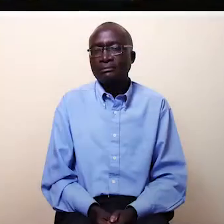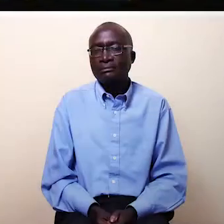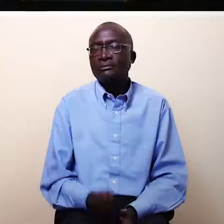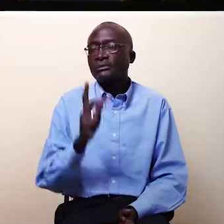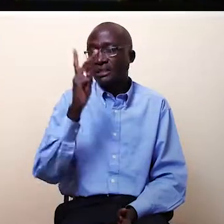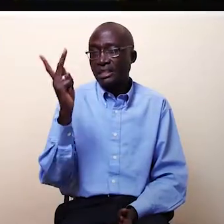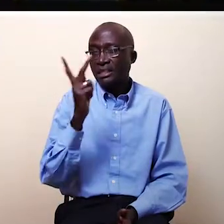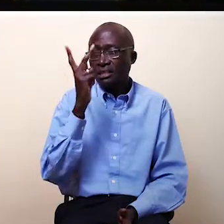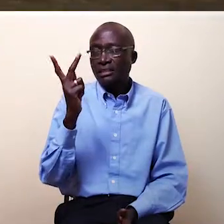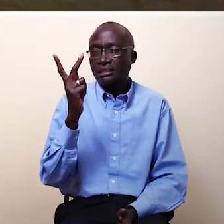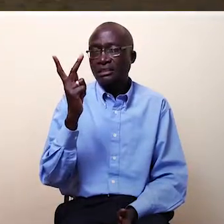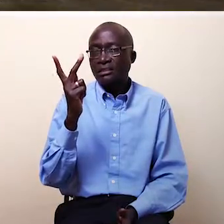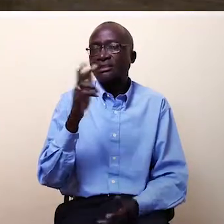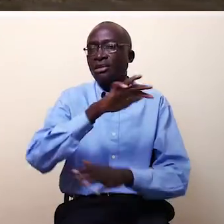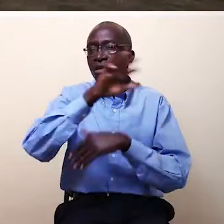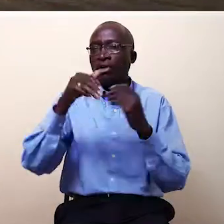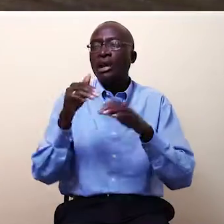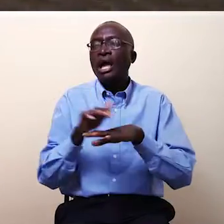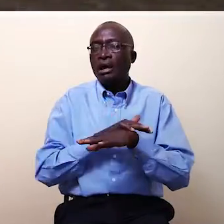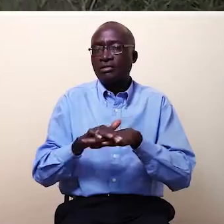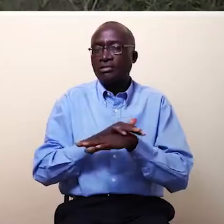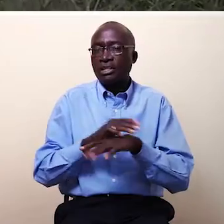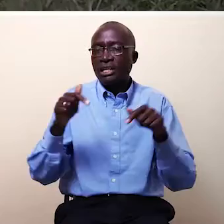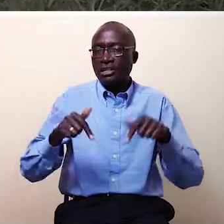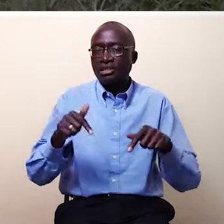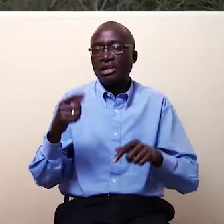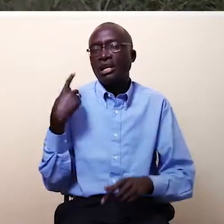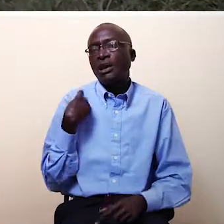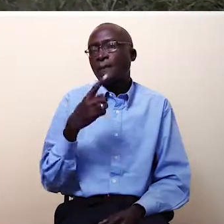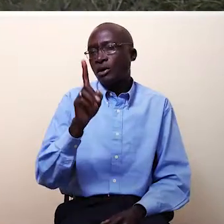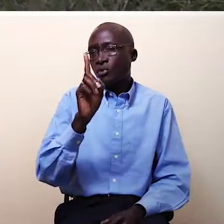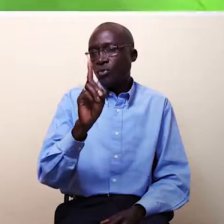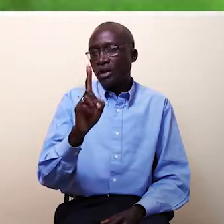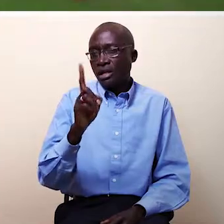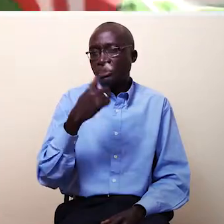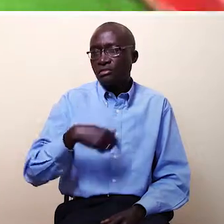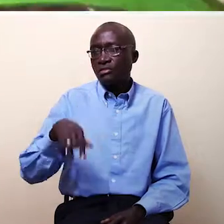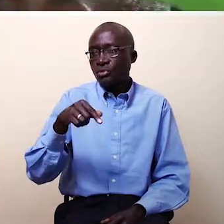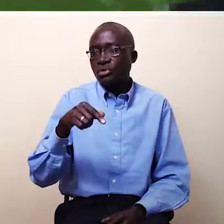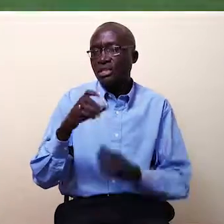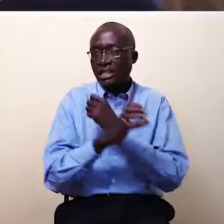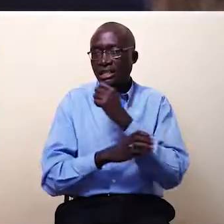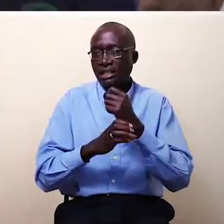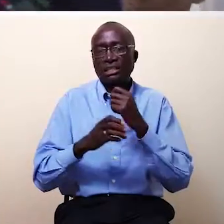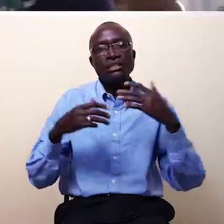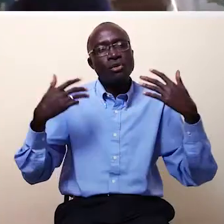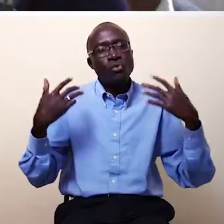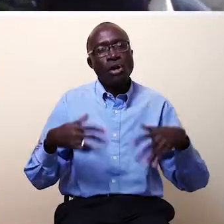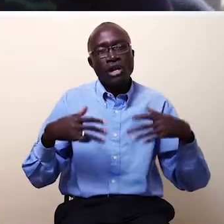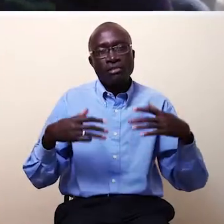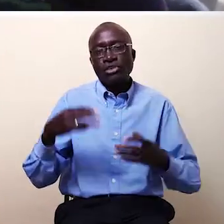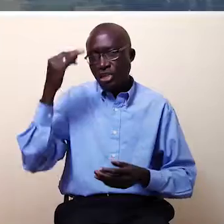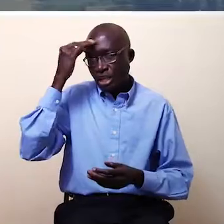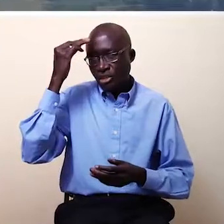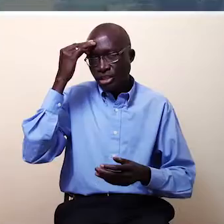Kenya, in respect to whole of Africa today, is second to none. I think we are really in a place that is amazing. We have education.